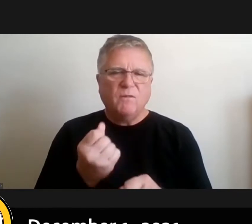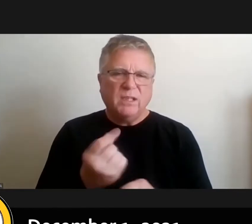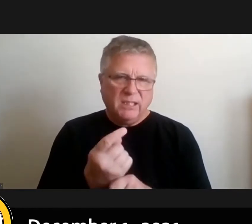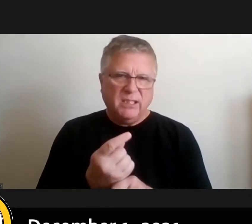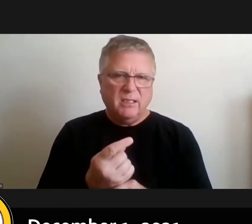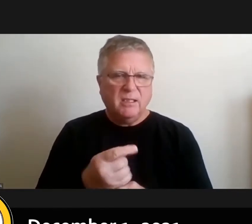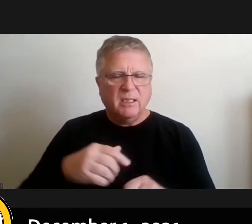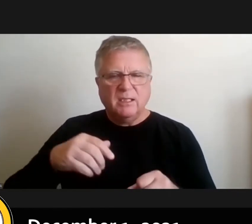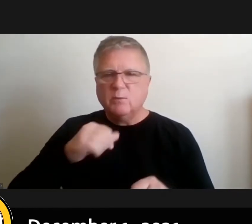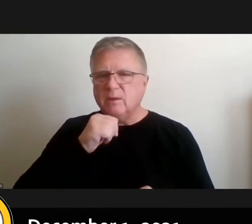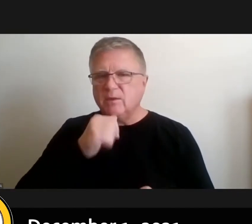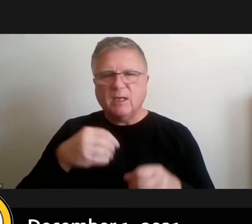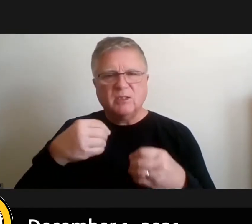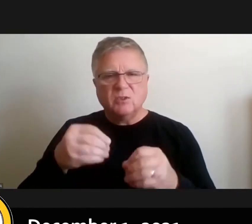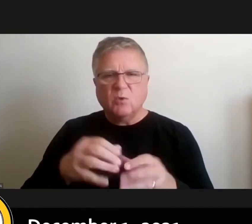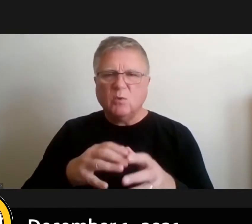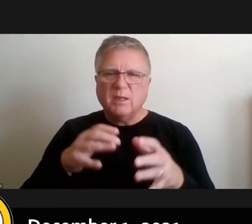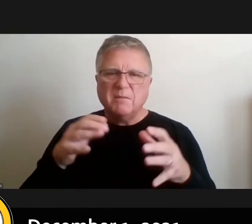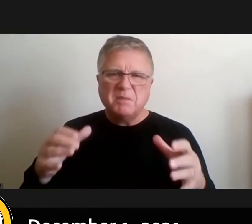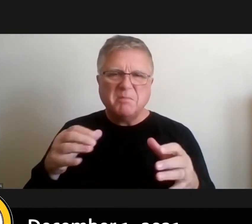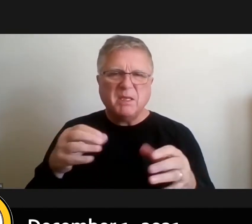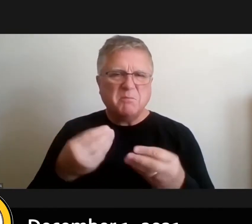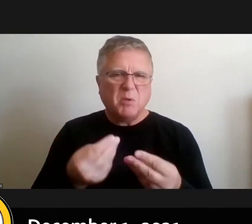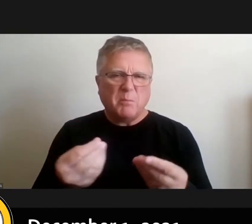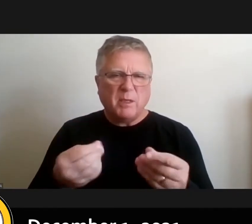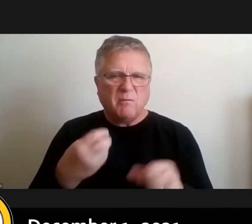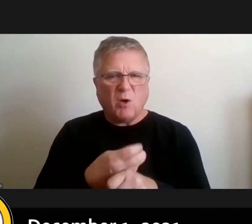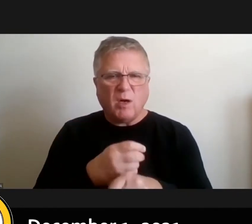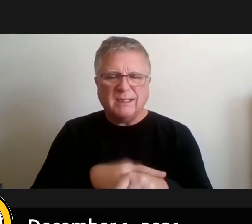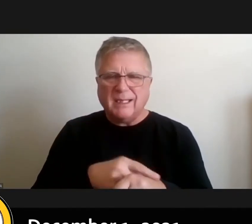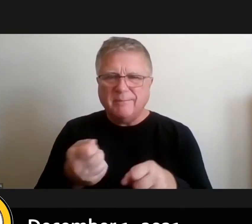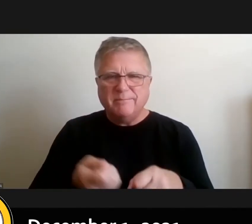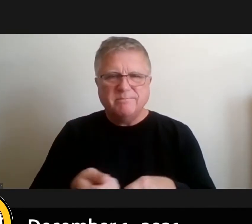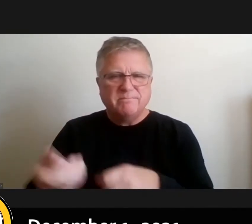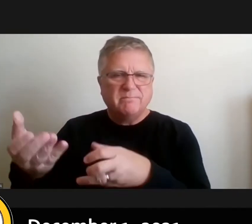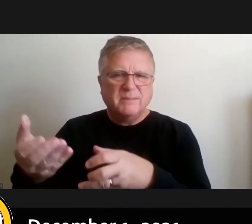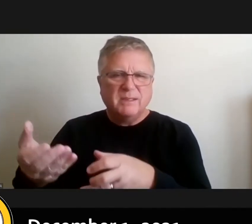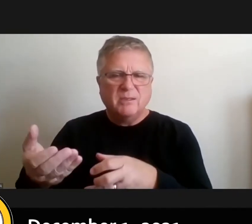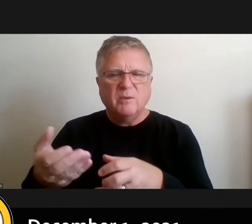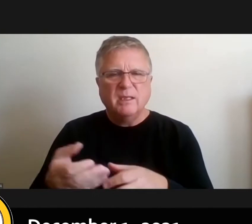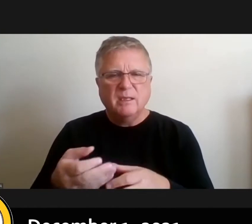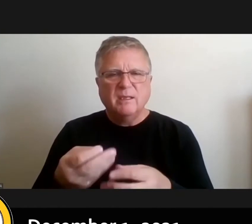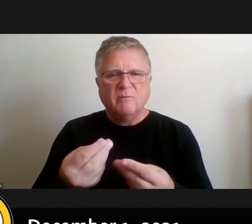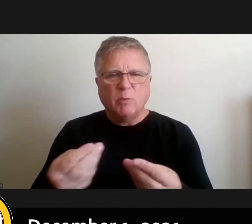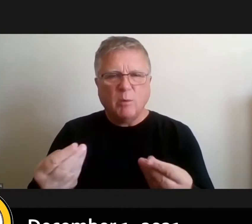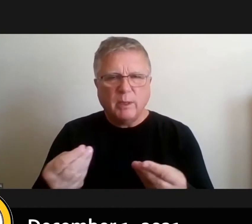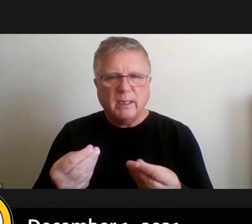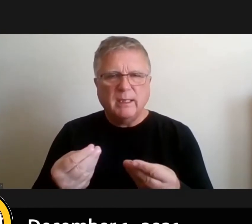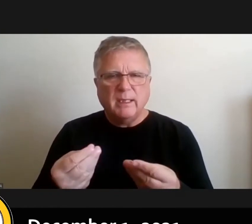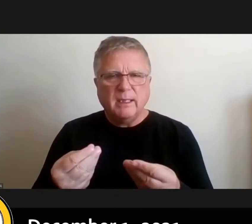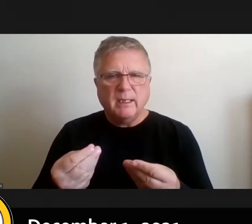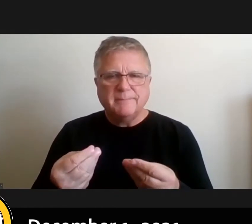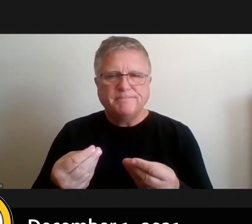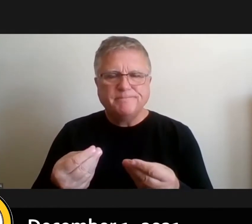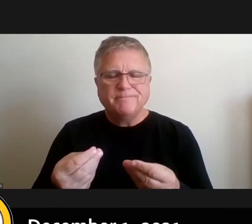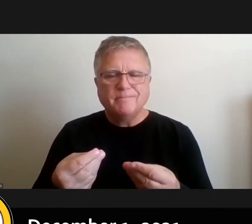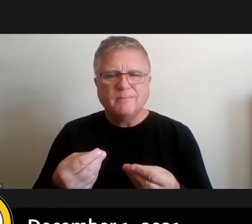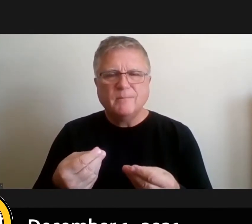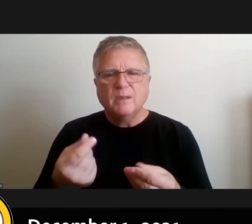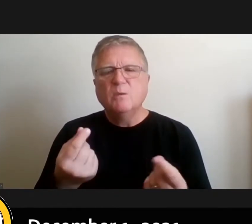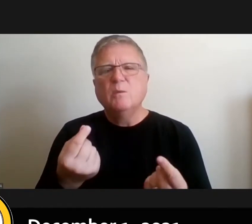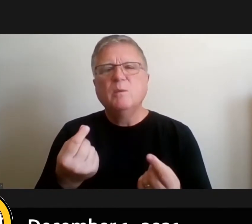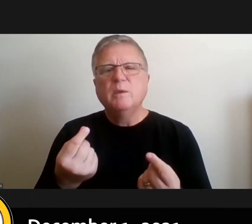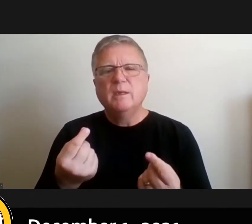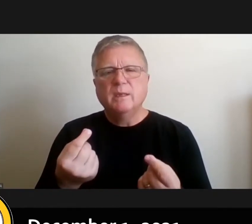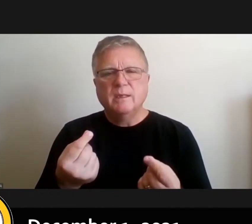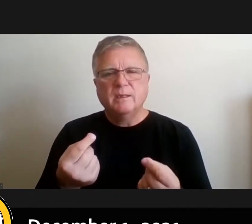many properties and have a hard time disposing or uh of properties um what we did actually to kind